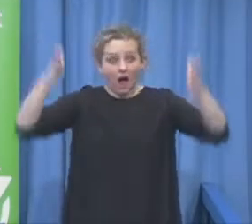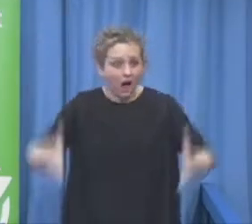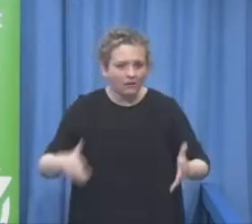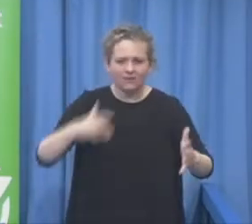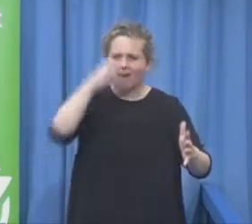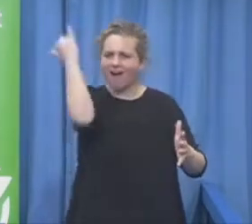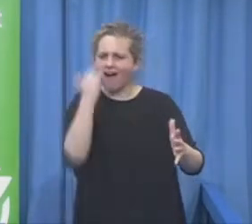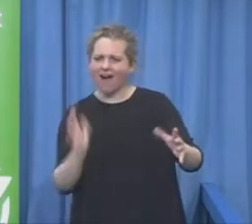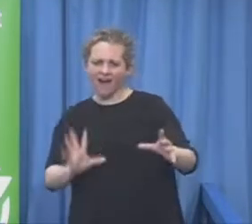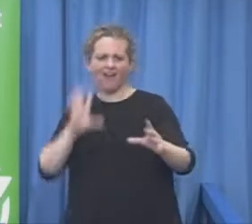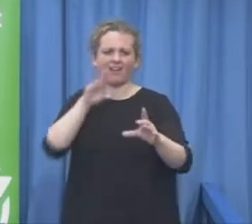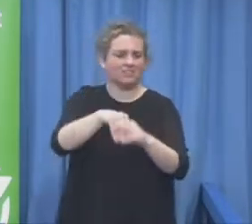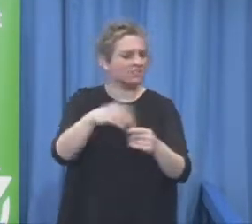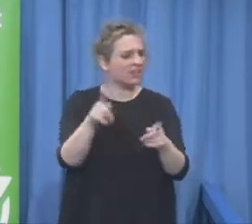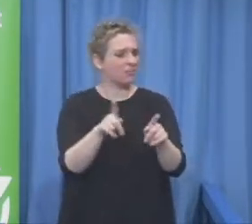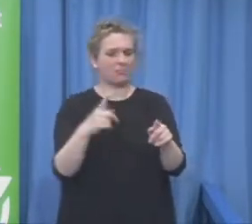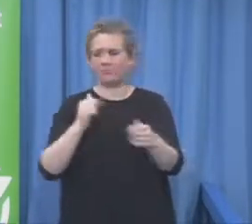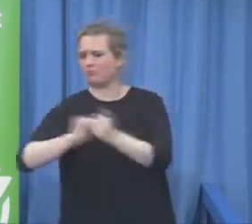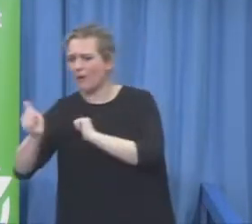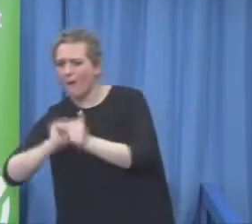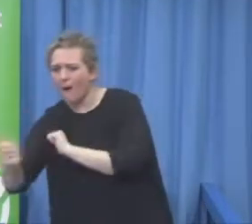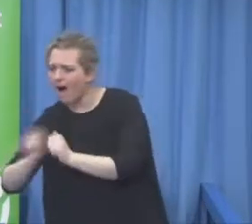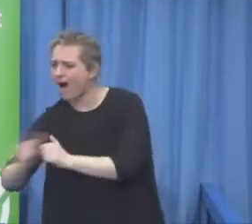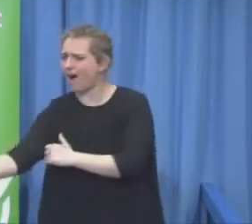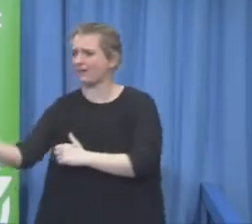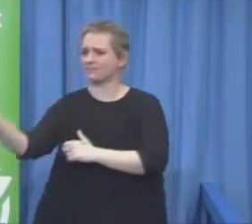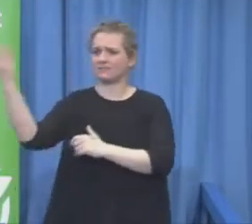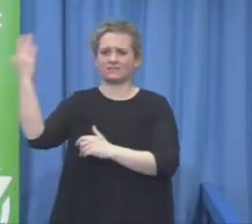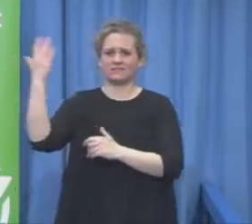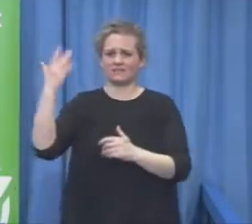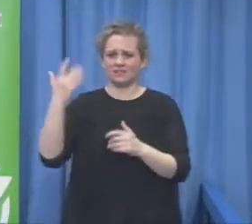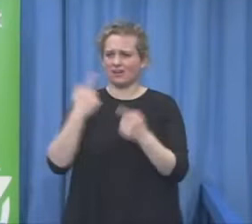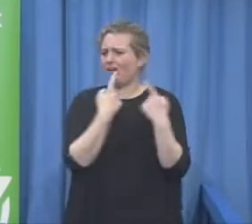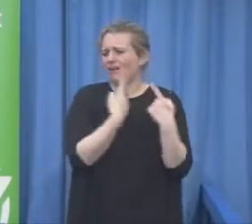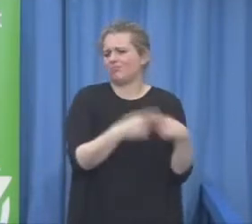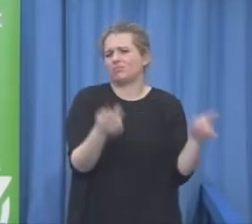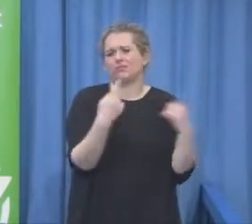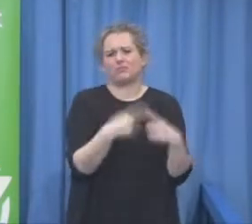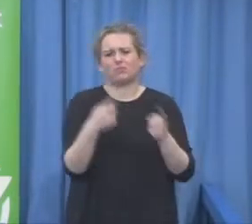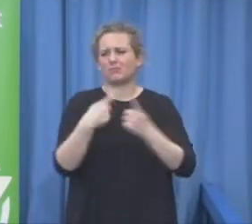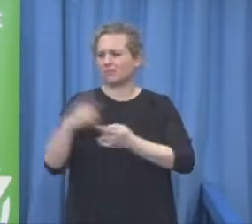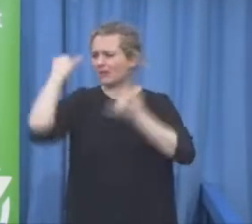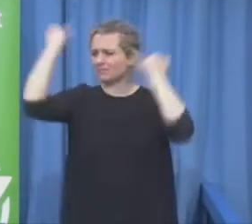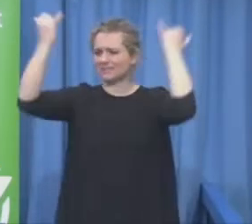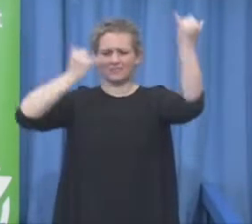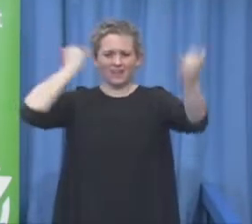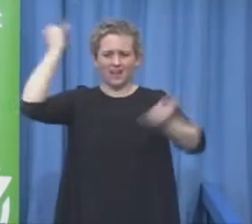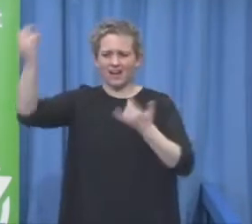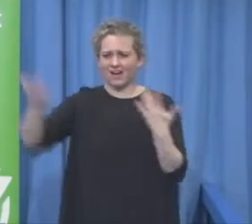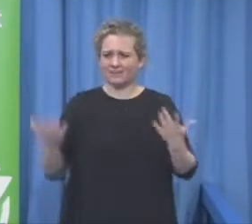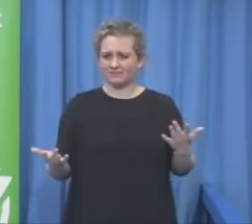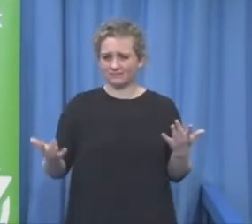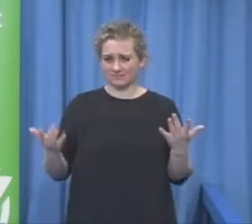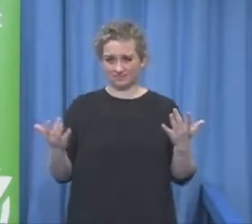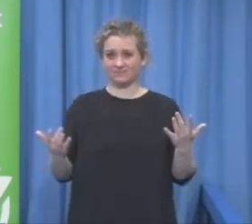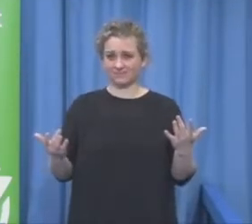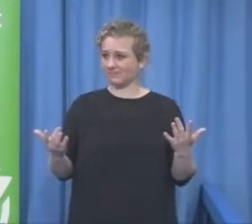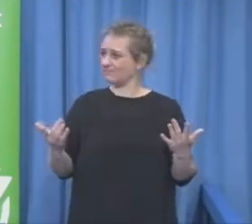this wheelchair has a record on the wheel so the DJ wheelchair like